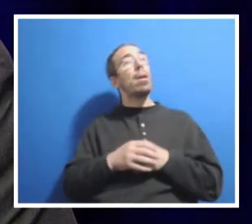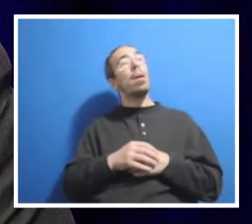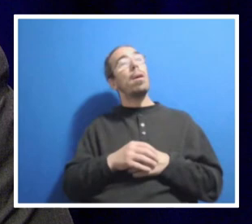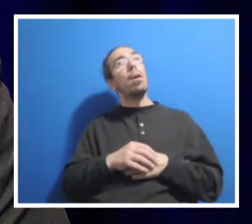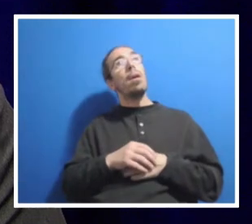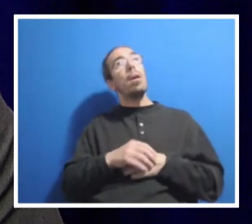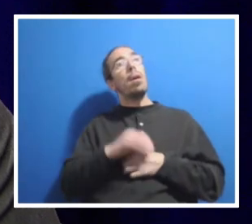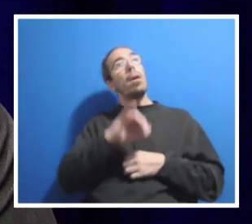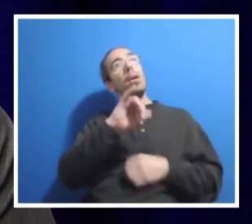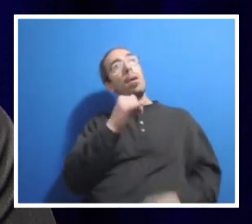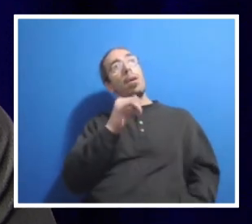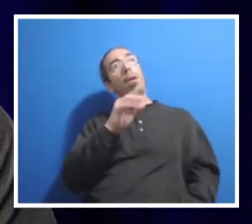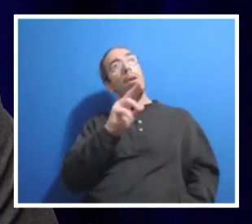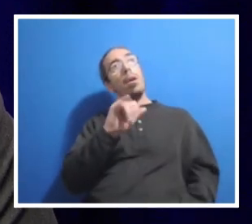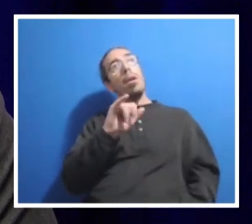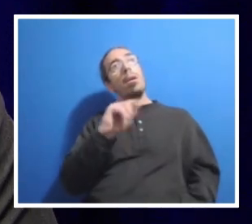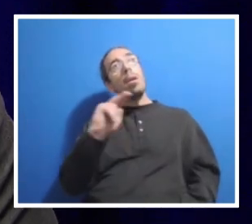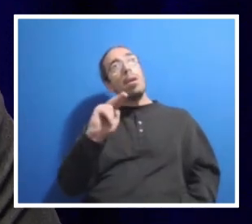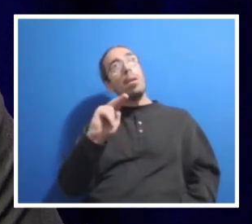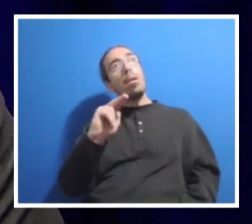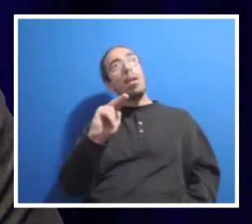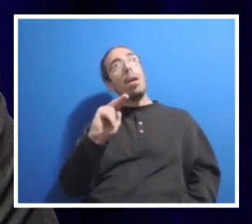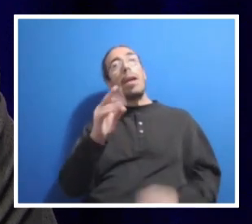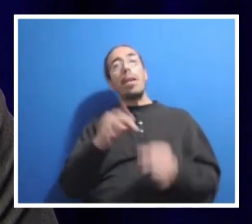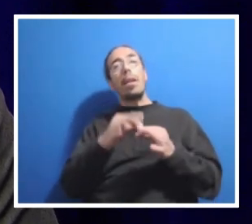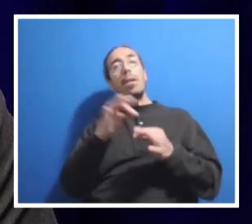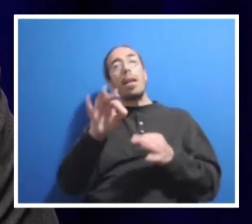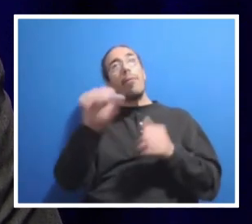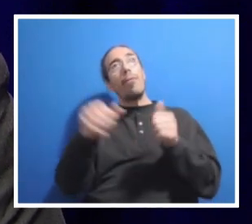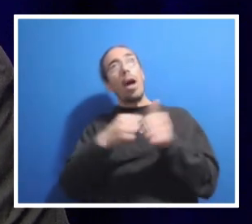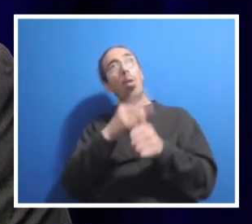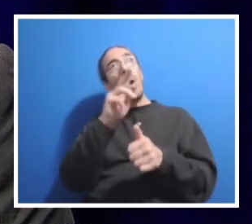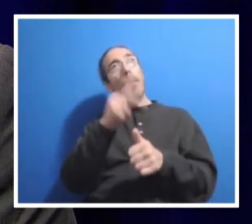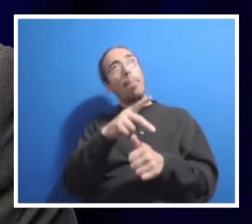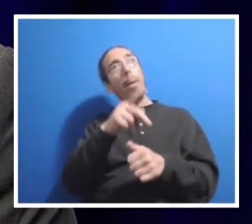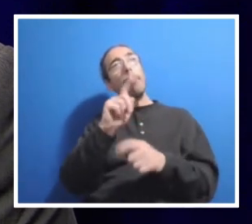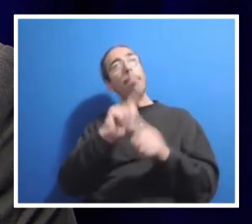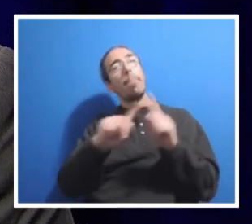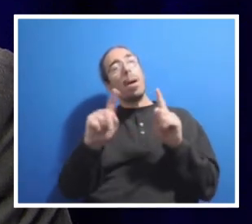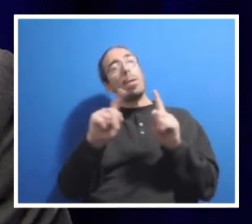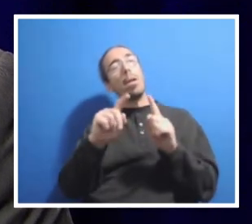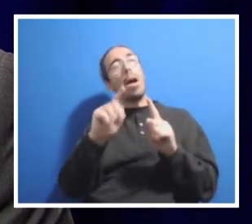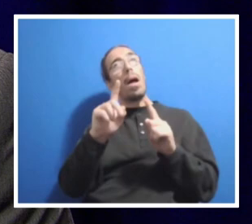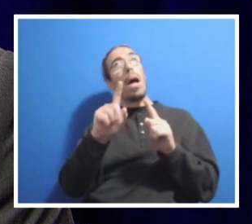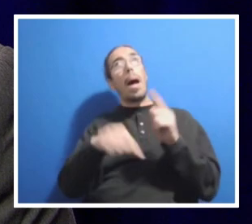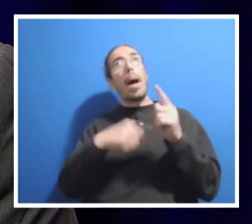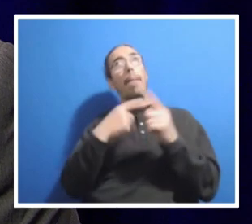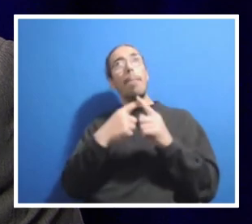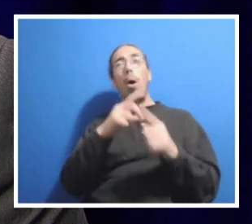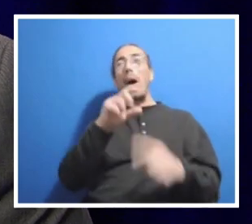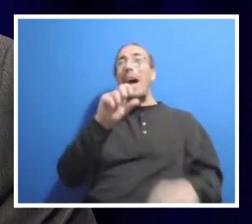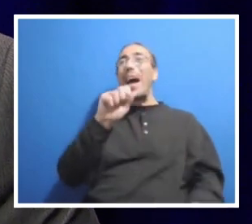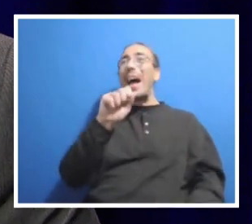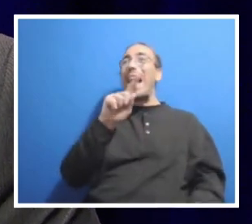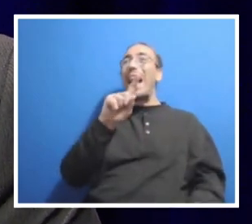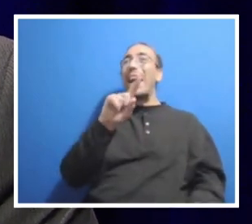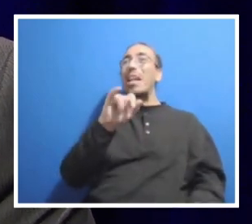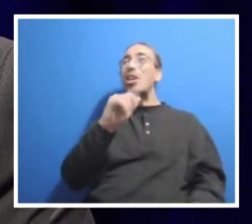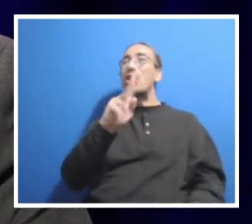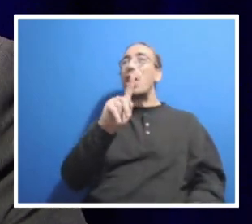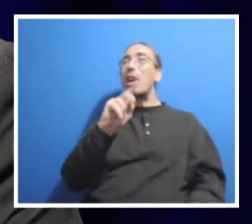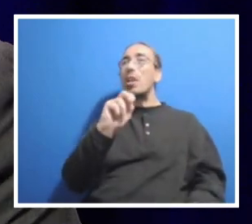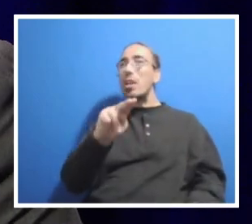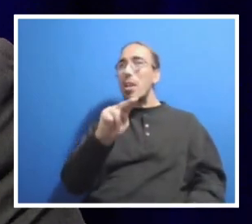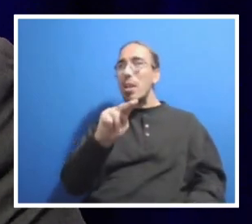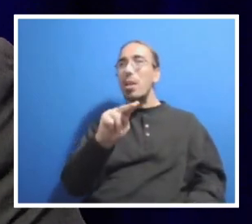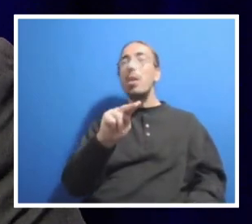We've had, I guess, maybe a delayed follow-up from your previous topic, but specifically about adjunct professors and asking or